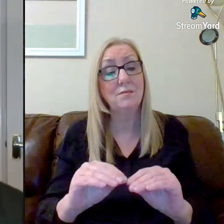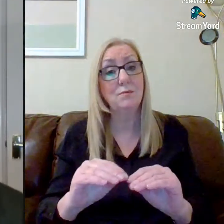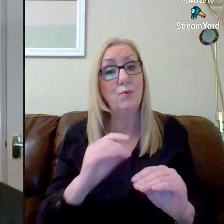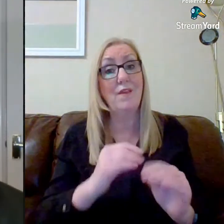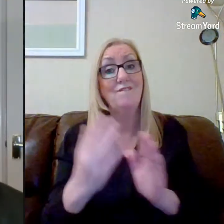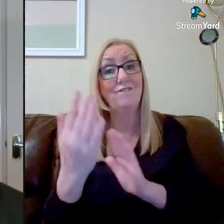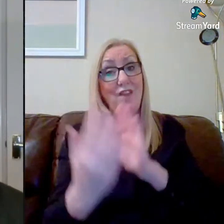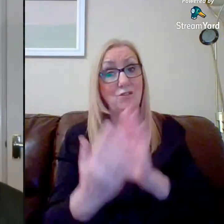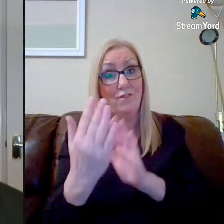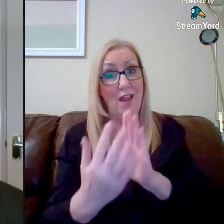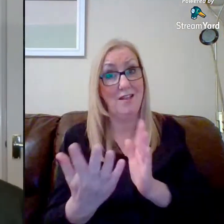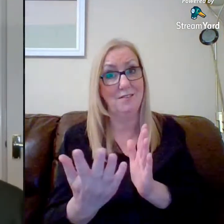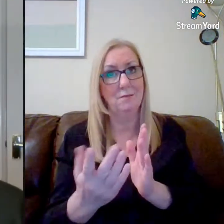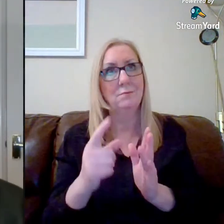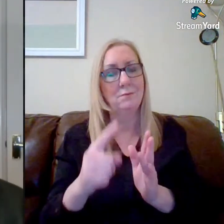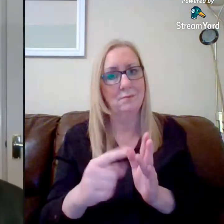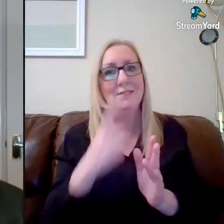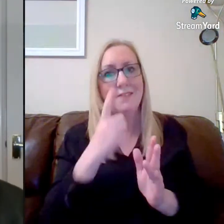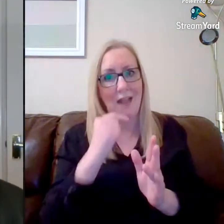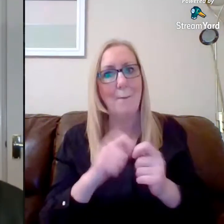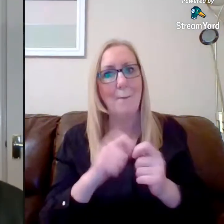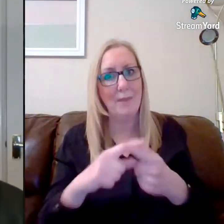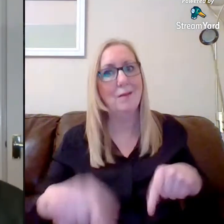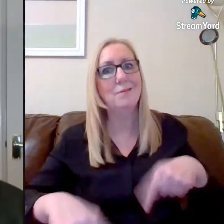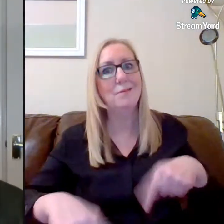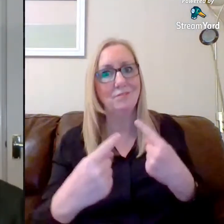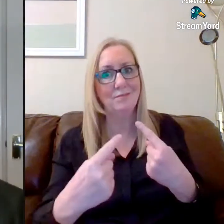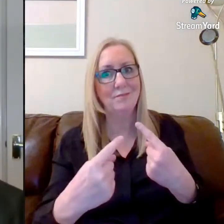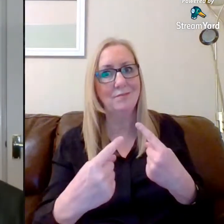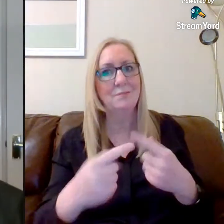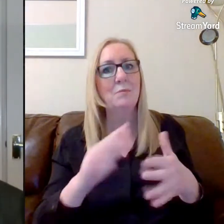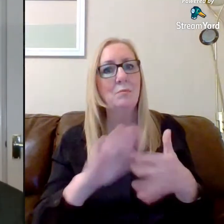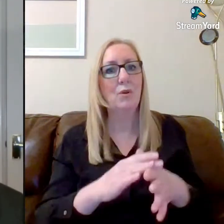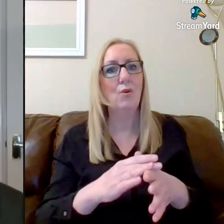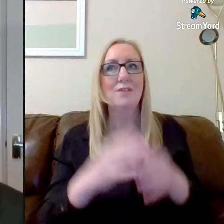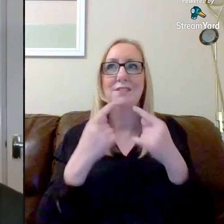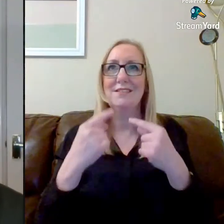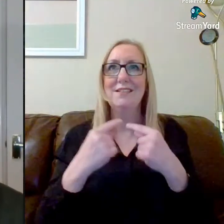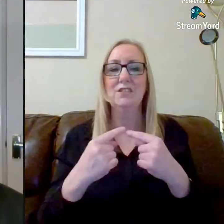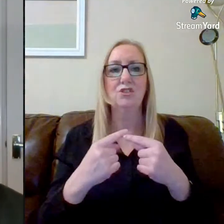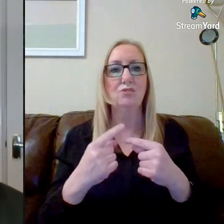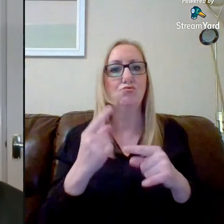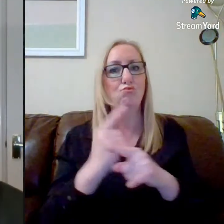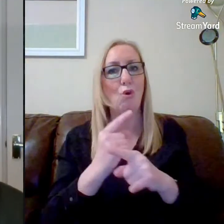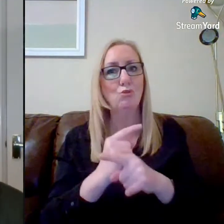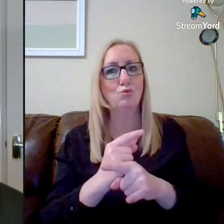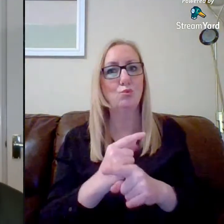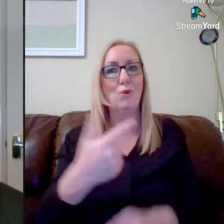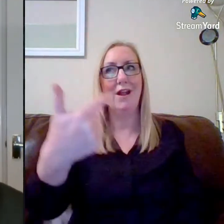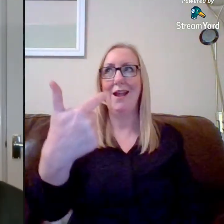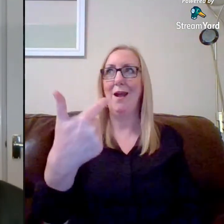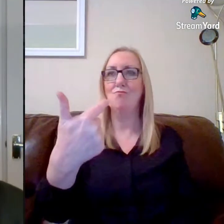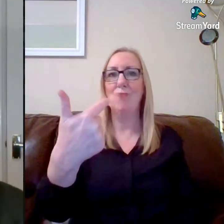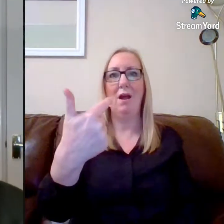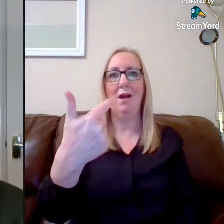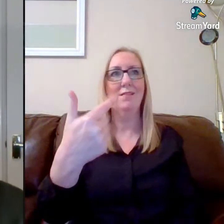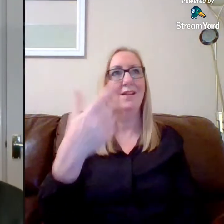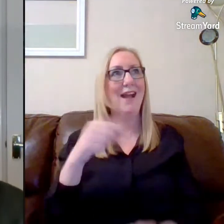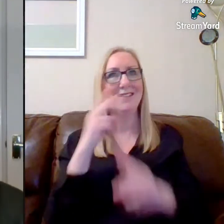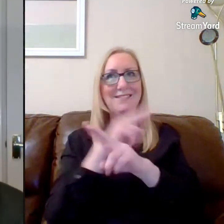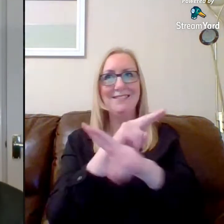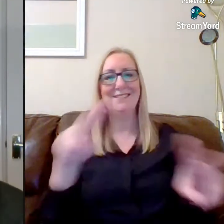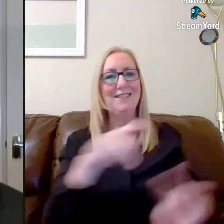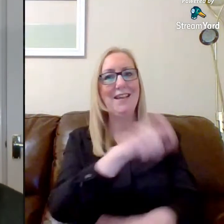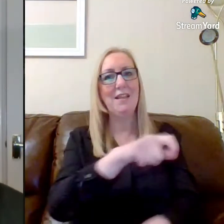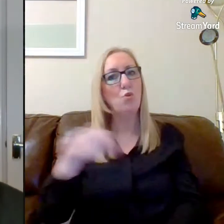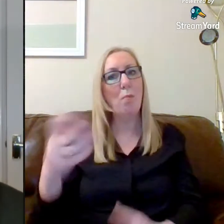These are always a bit of a challenge because the teacher ends up talking much like I am just now to a camera without seeing people at the other end of it. And to